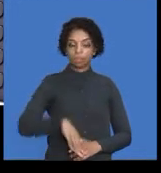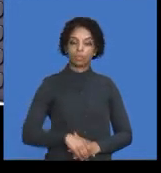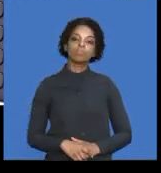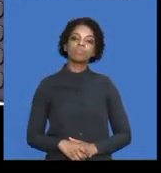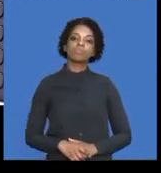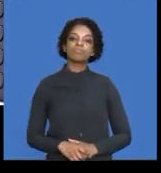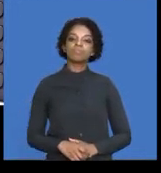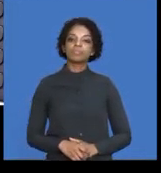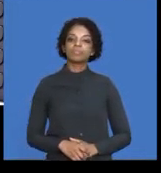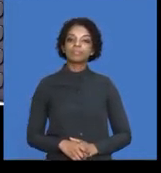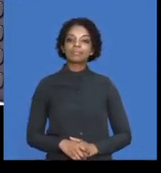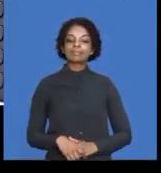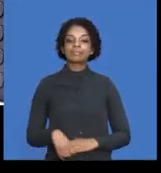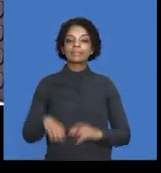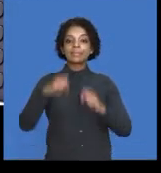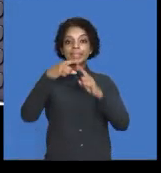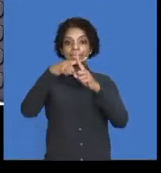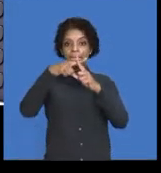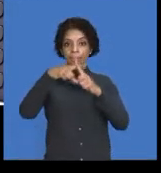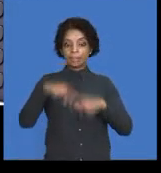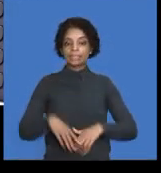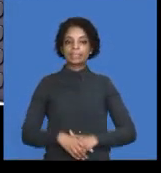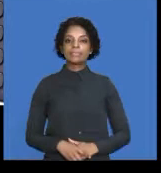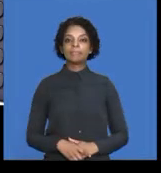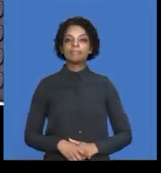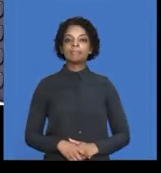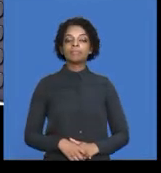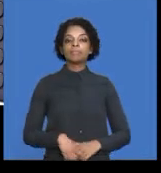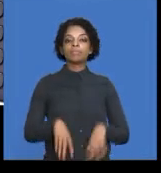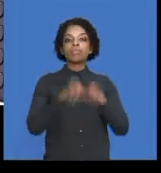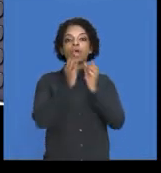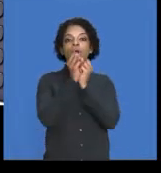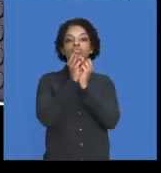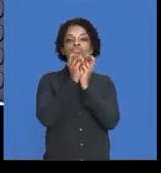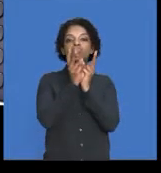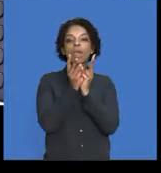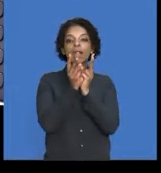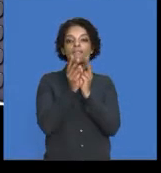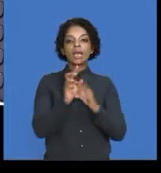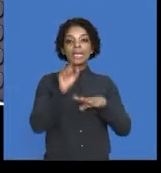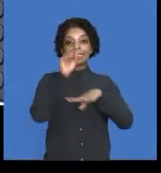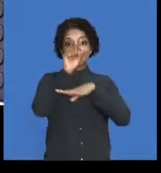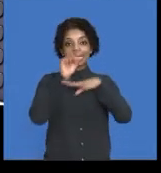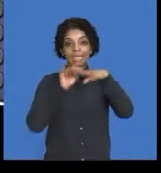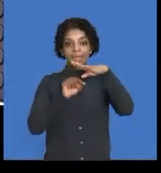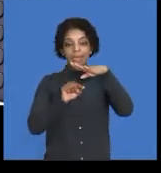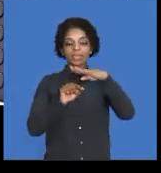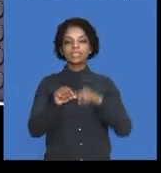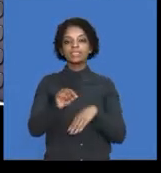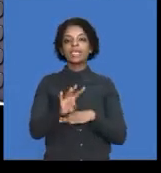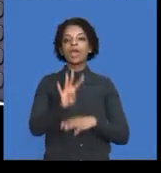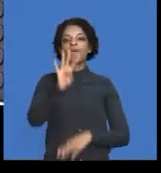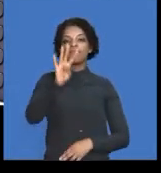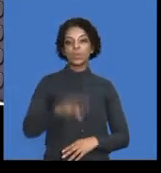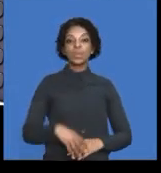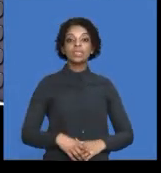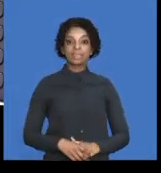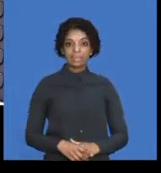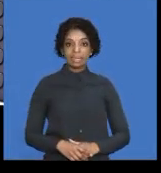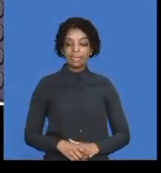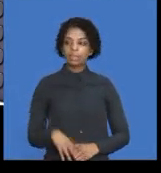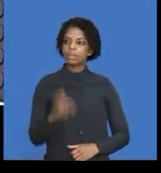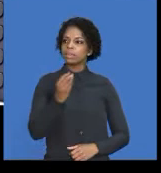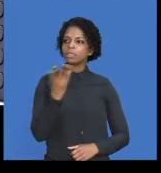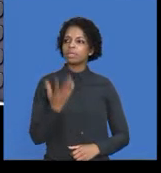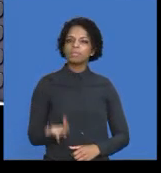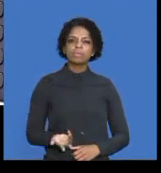121,520 times 12 divided by 14. And